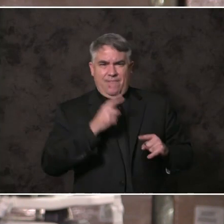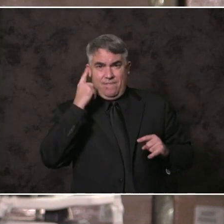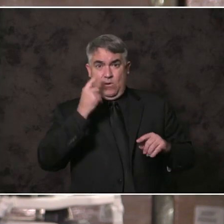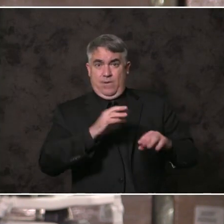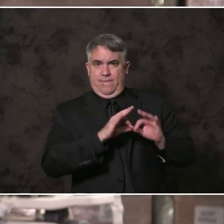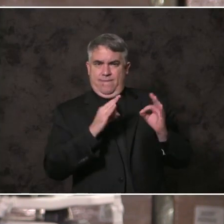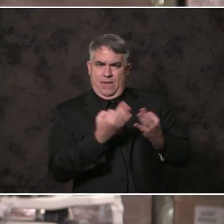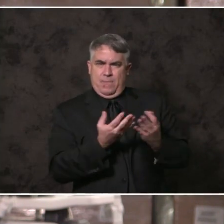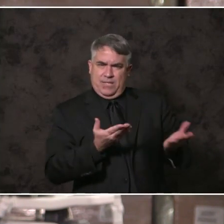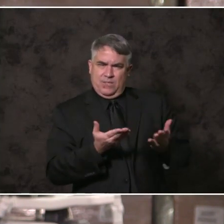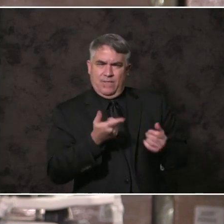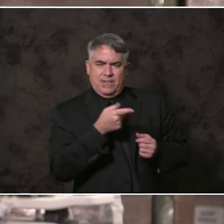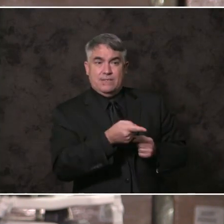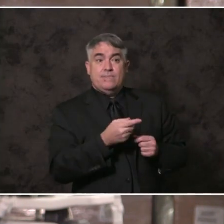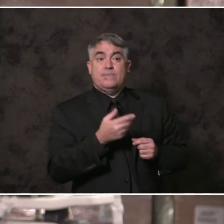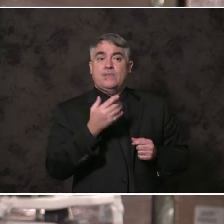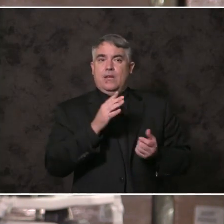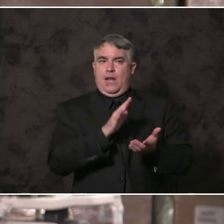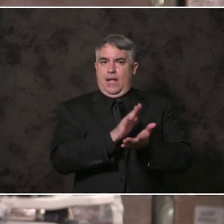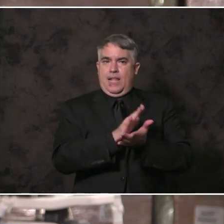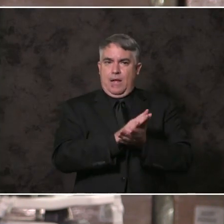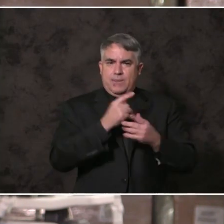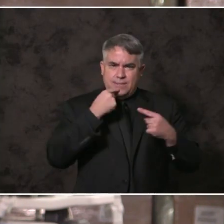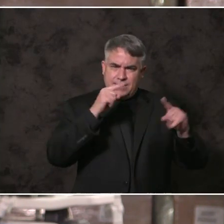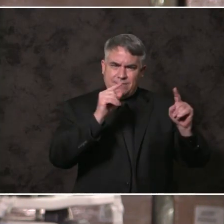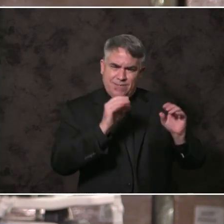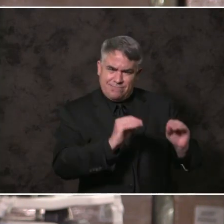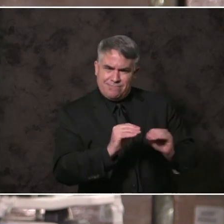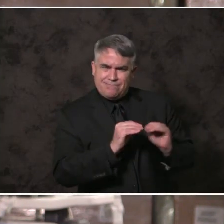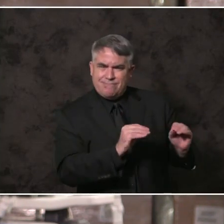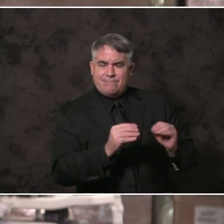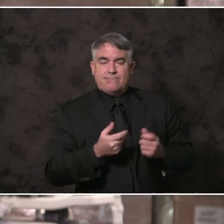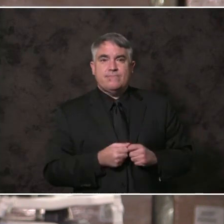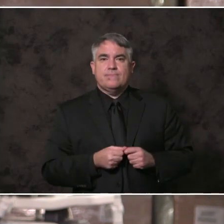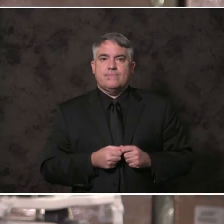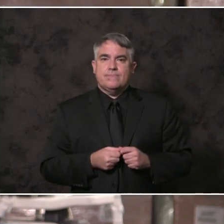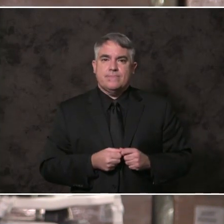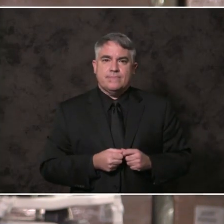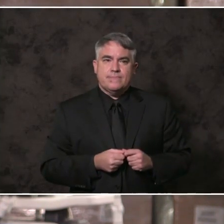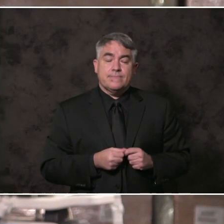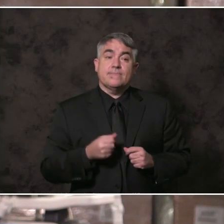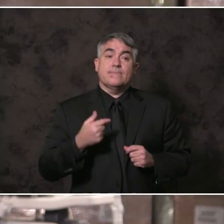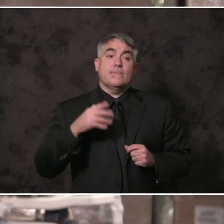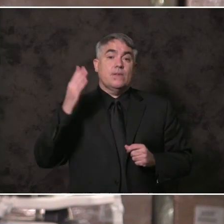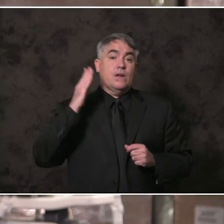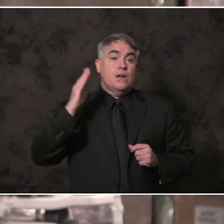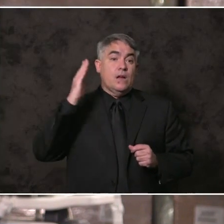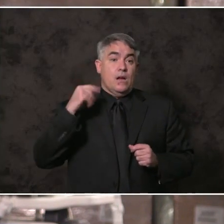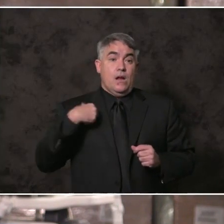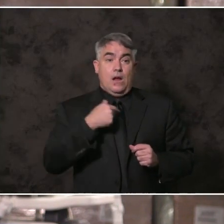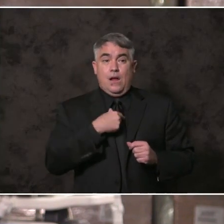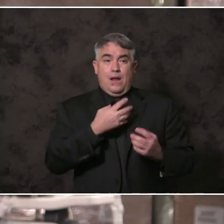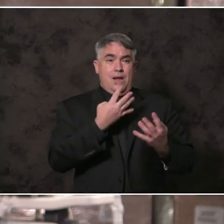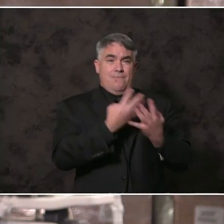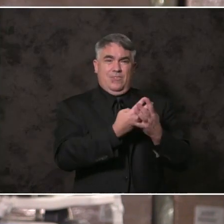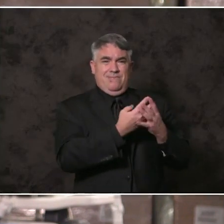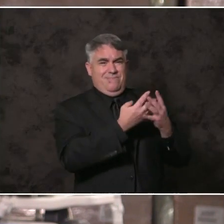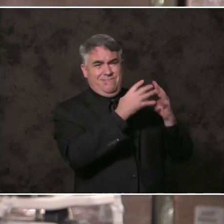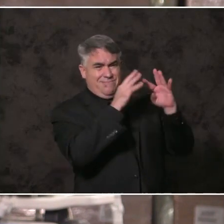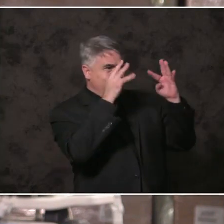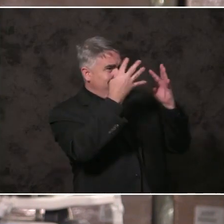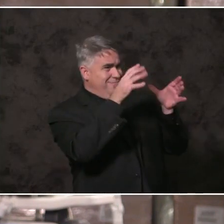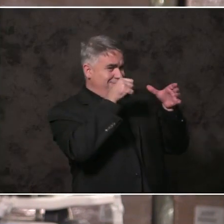and fosters academic achievement. Gone will be concertina wire and lock cells. In its place,